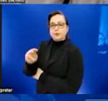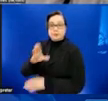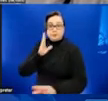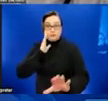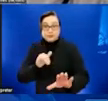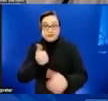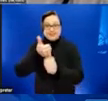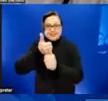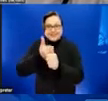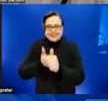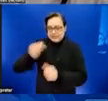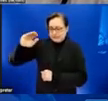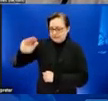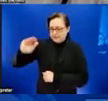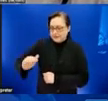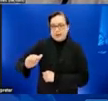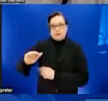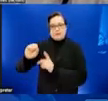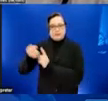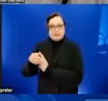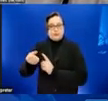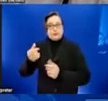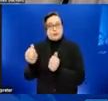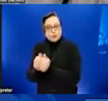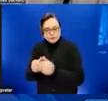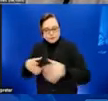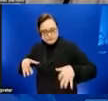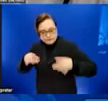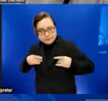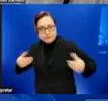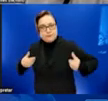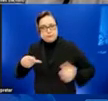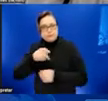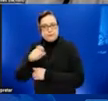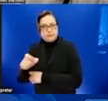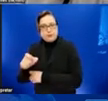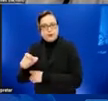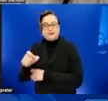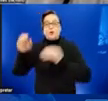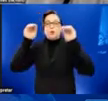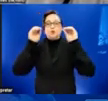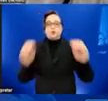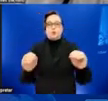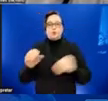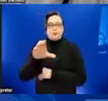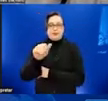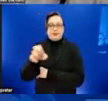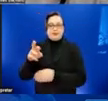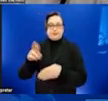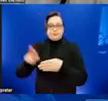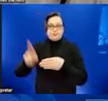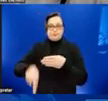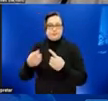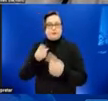up to understand likely transmission, and no case has indicated transmission occurred as a result of sexual